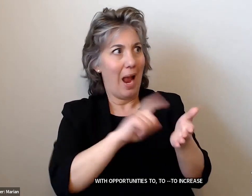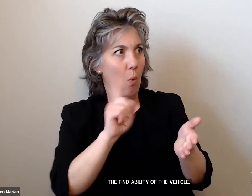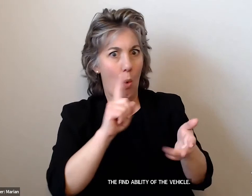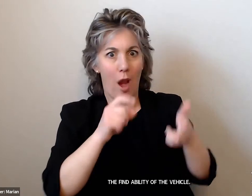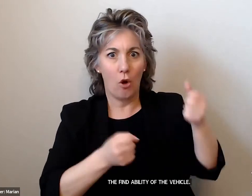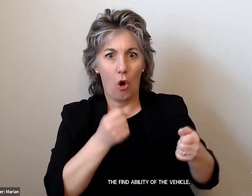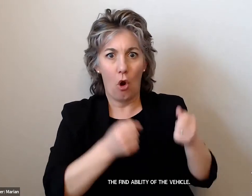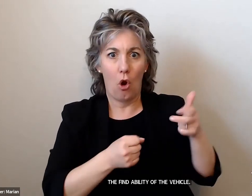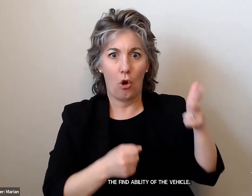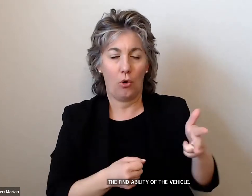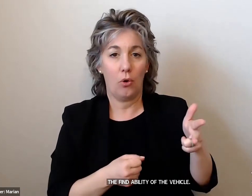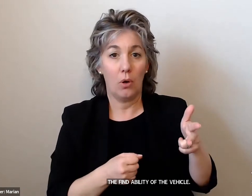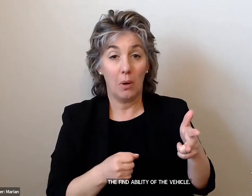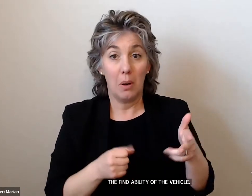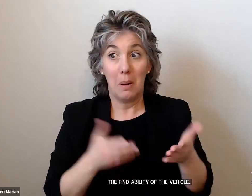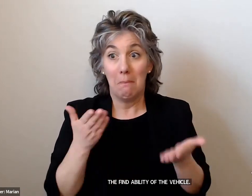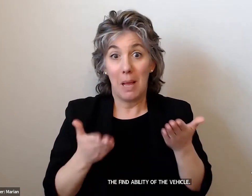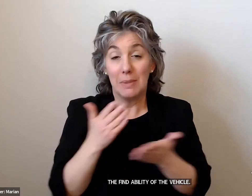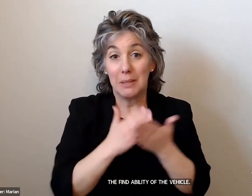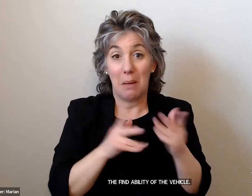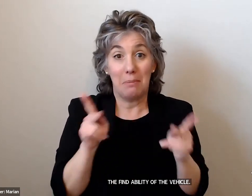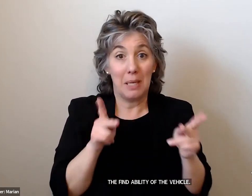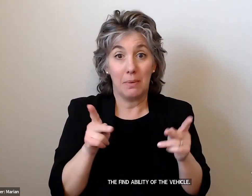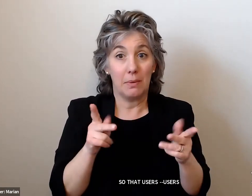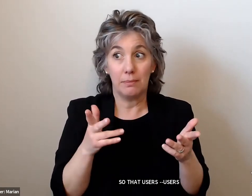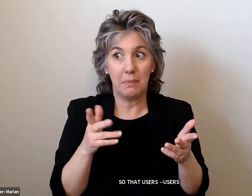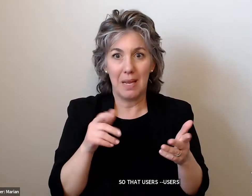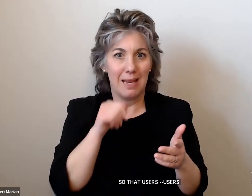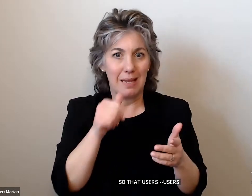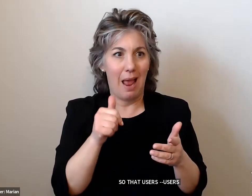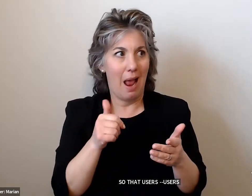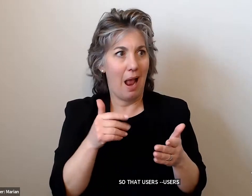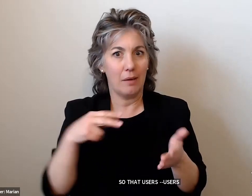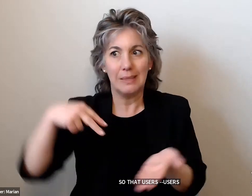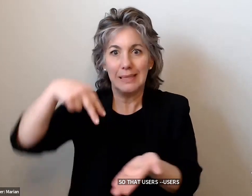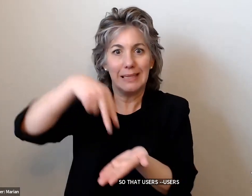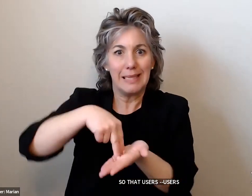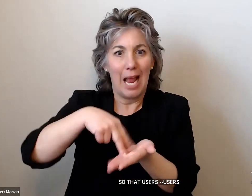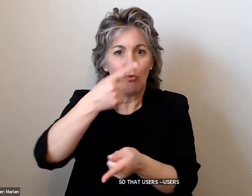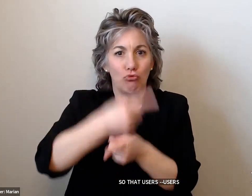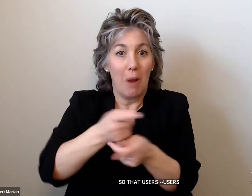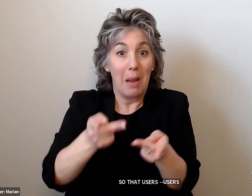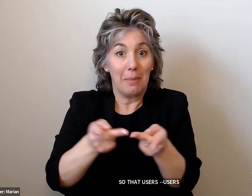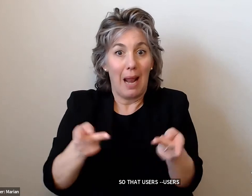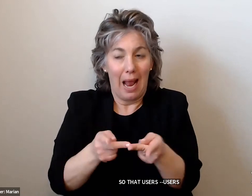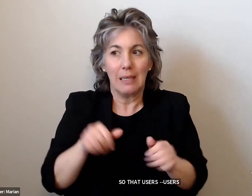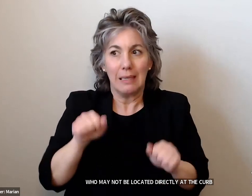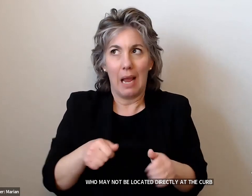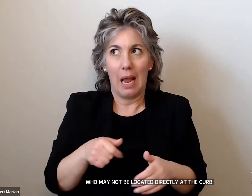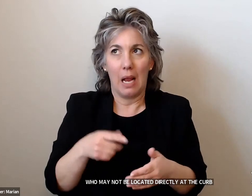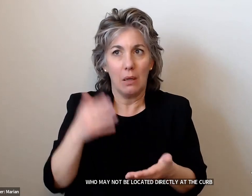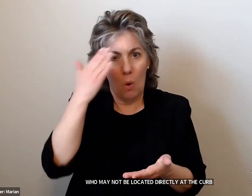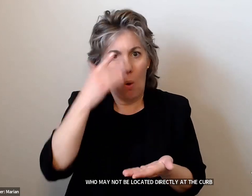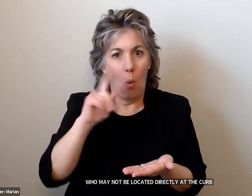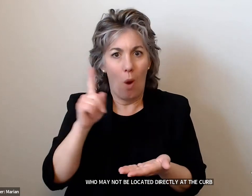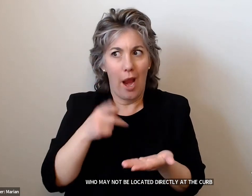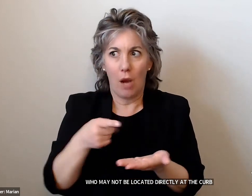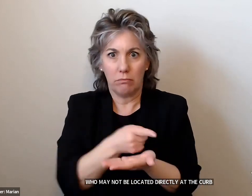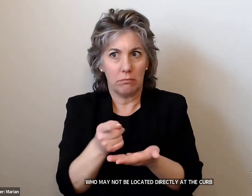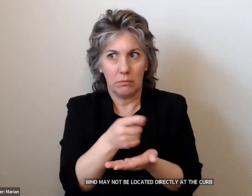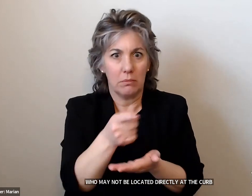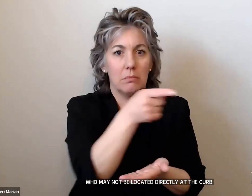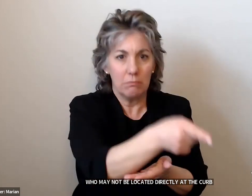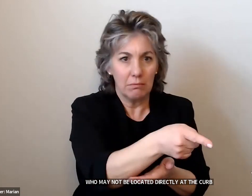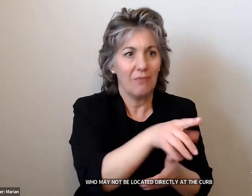who may not be located directly at the curb that they need to be at can navigate to the vehicle and safely board